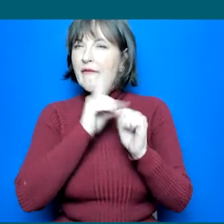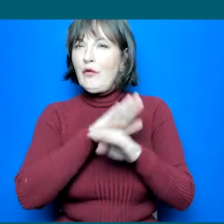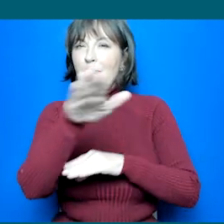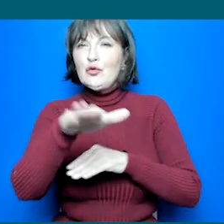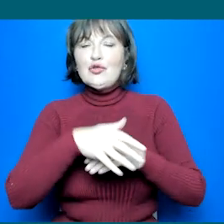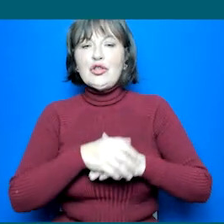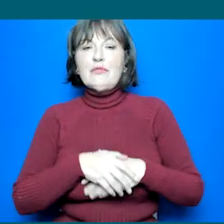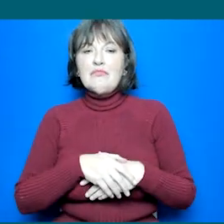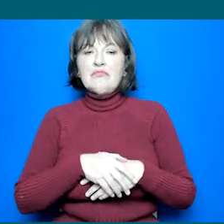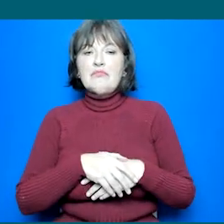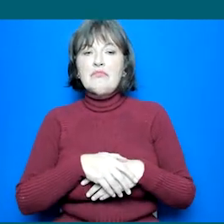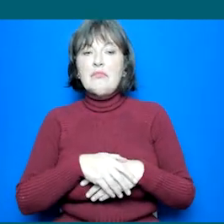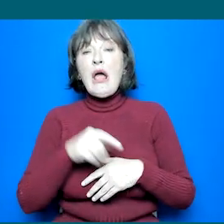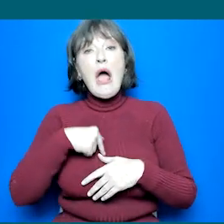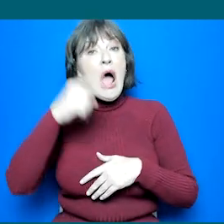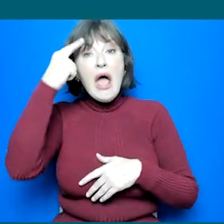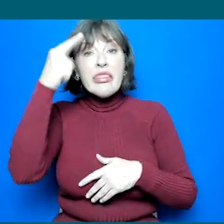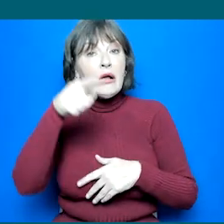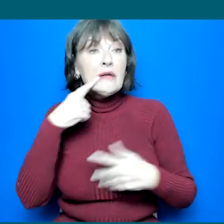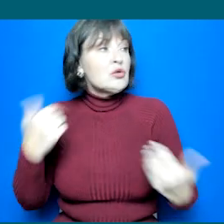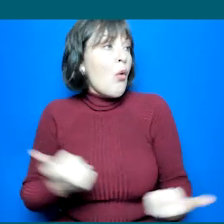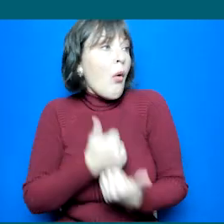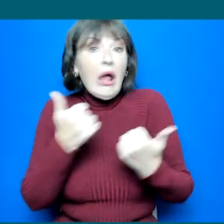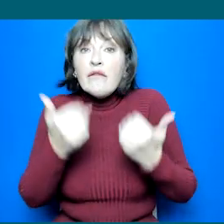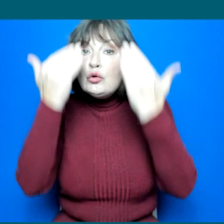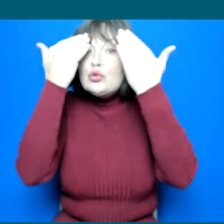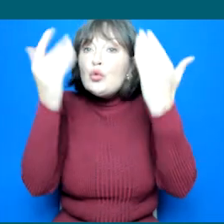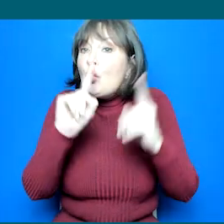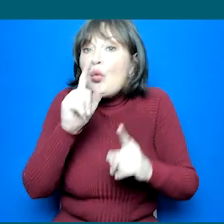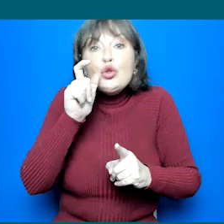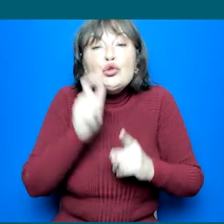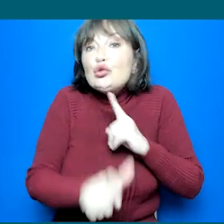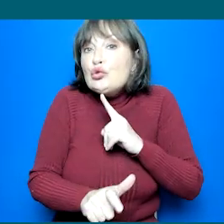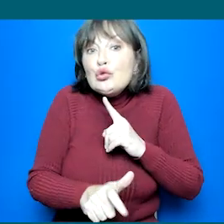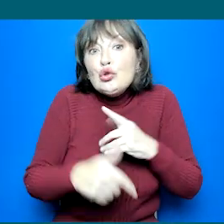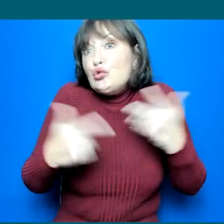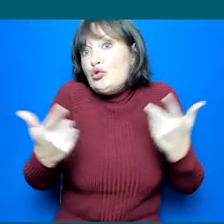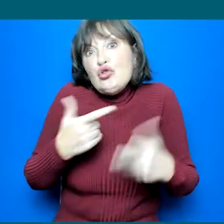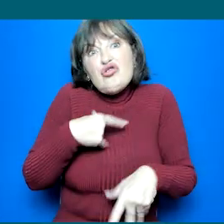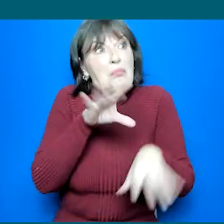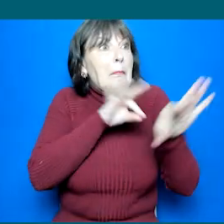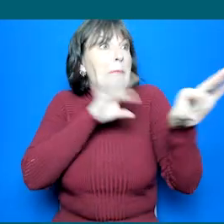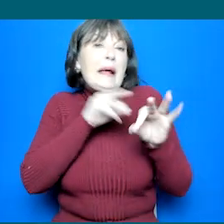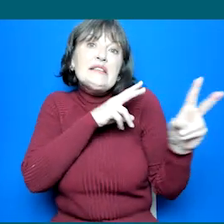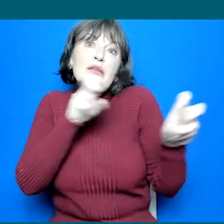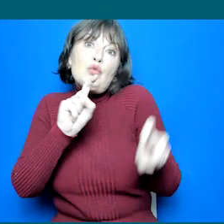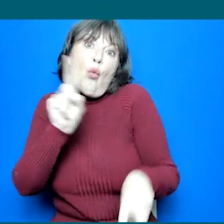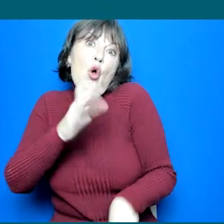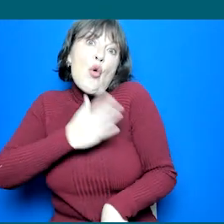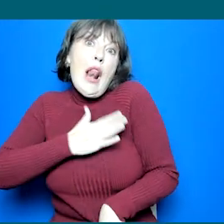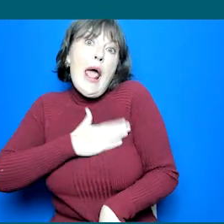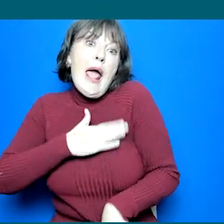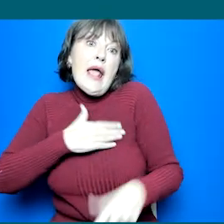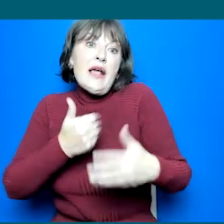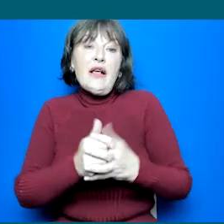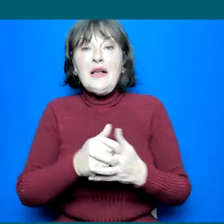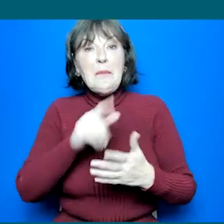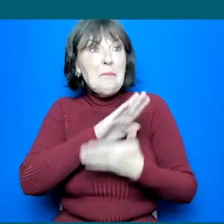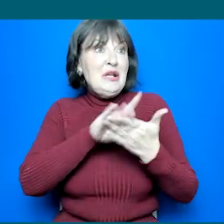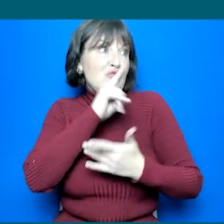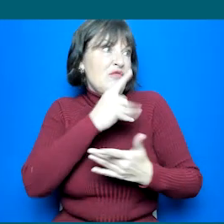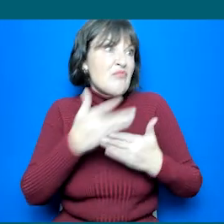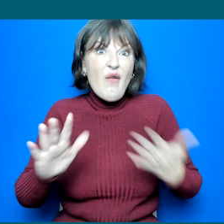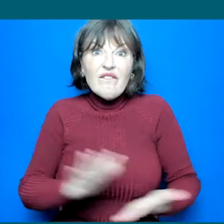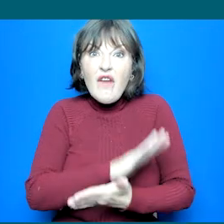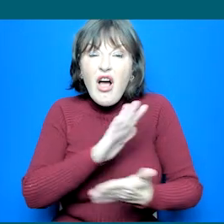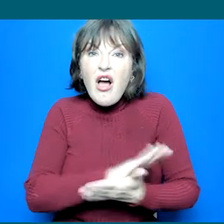I think it's okay to not know what you want to do yet and just to go with the subjects that you enjoy studying because if you do that then you'll have more